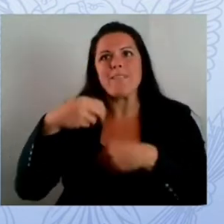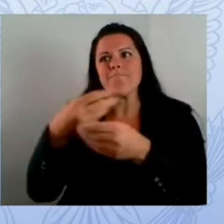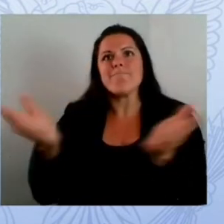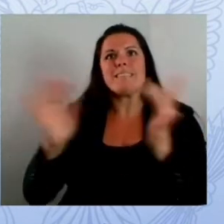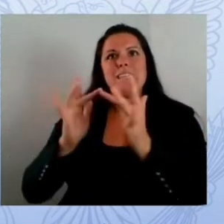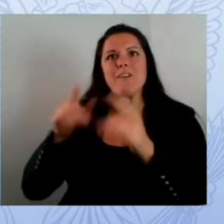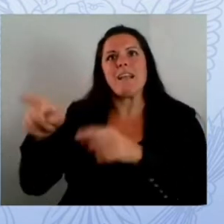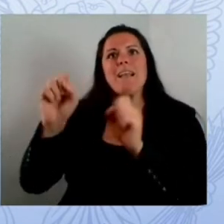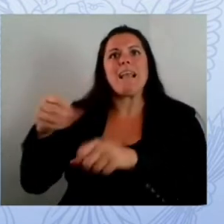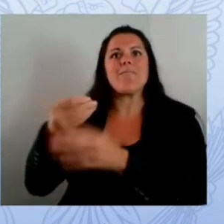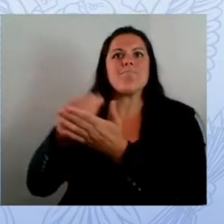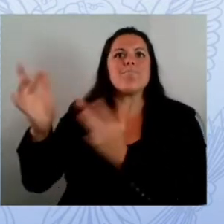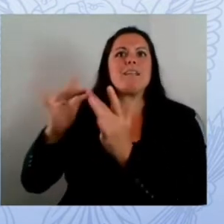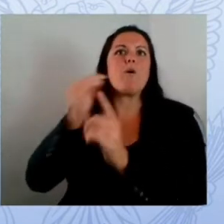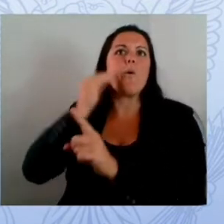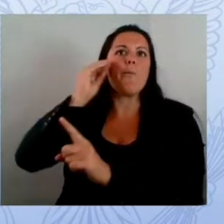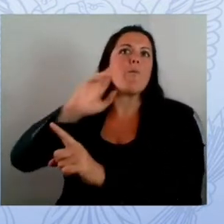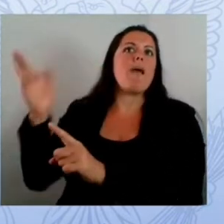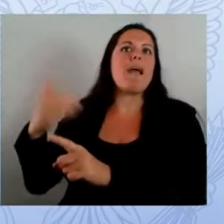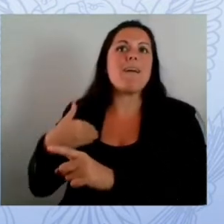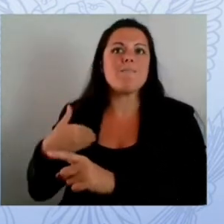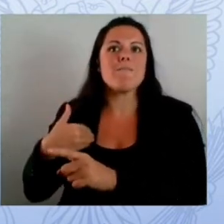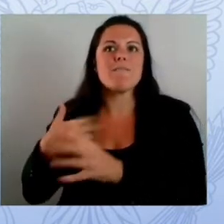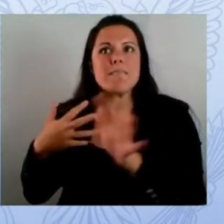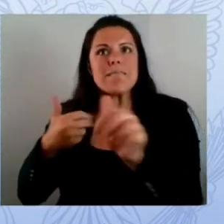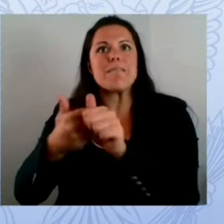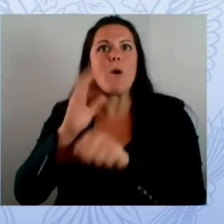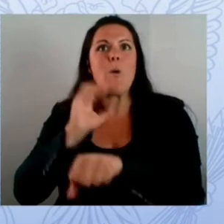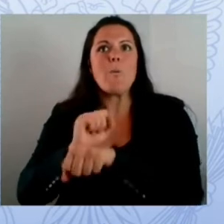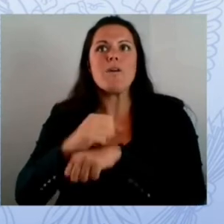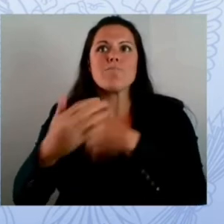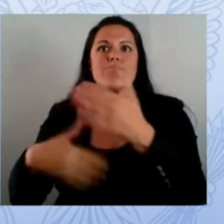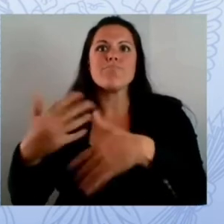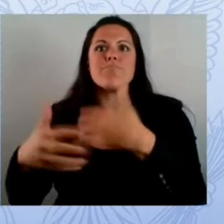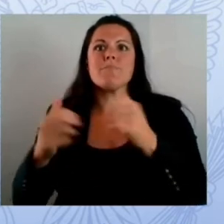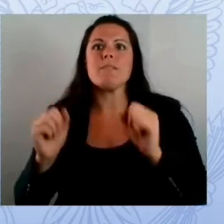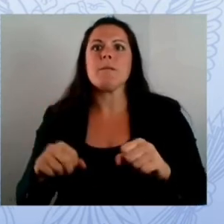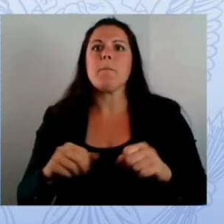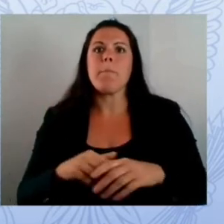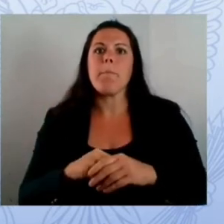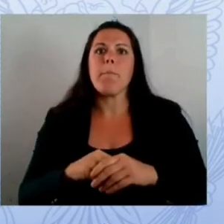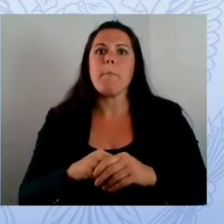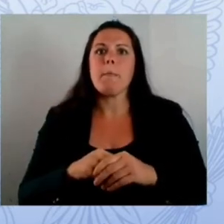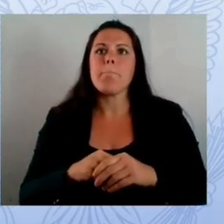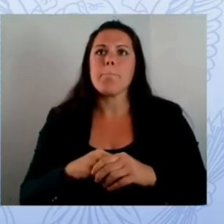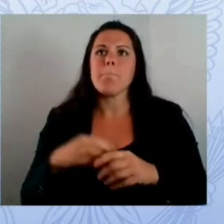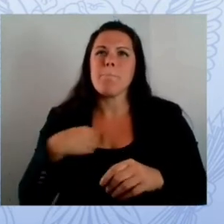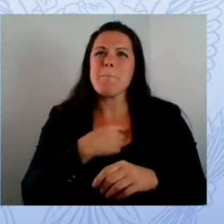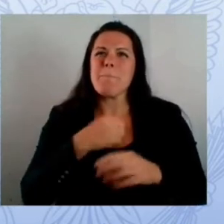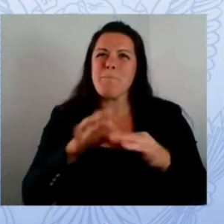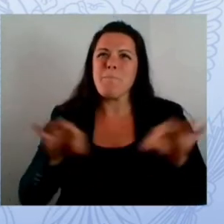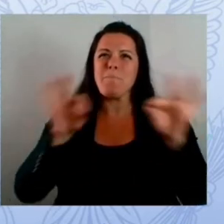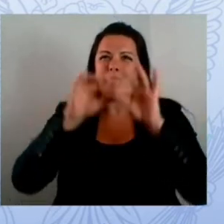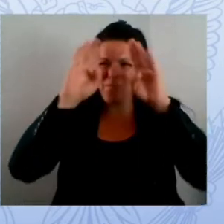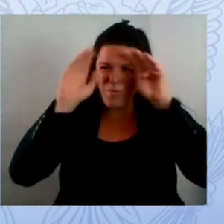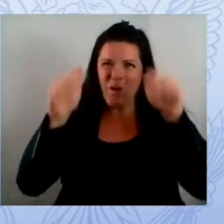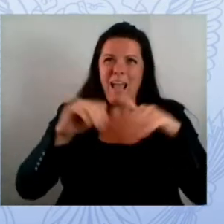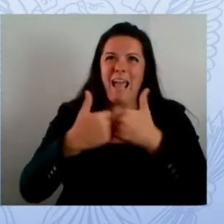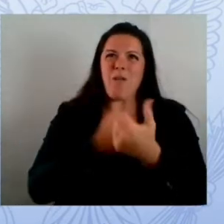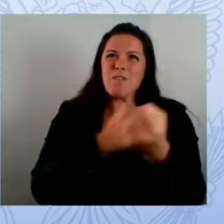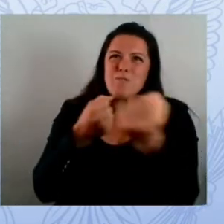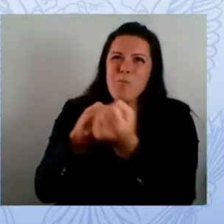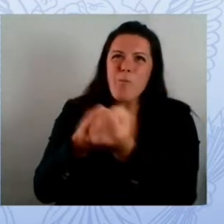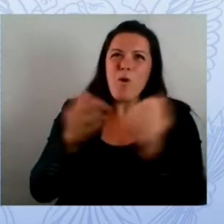and and the private sector and so through those partnerships we've brought consortias for mfa we've brought consortias for